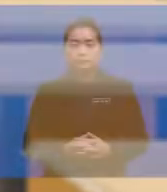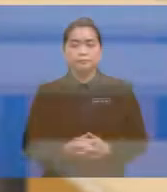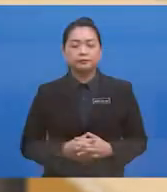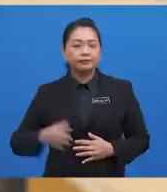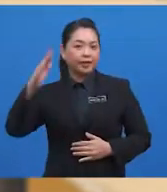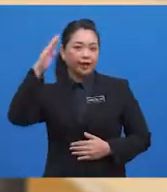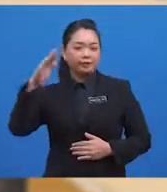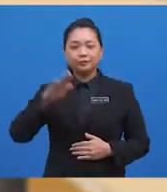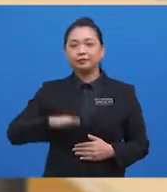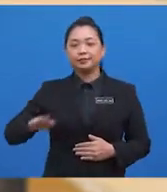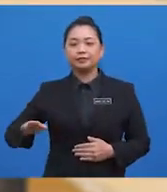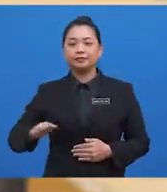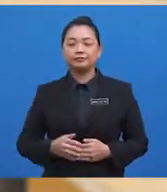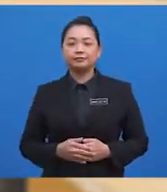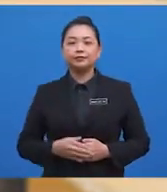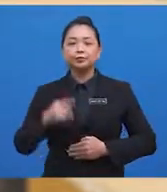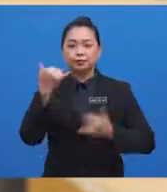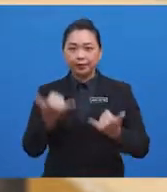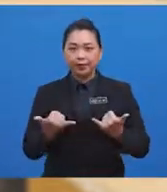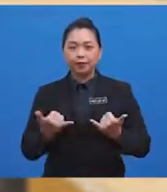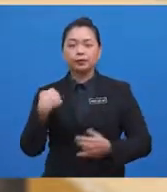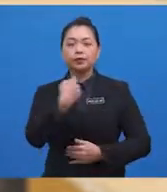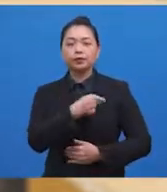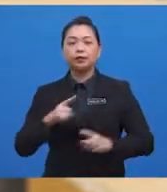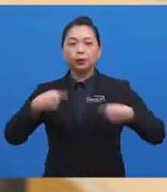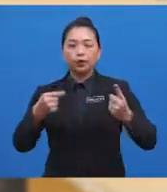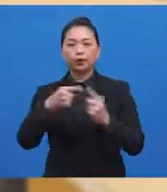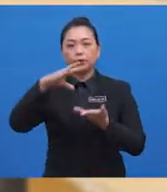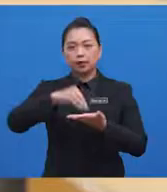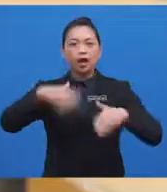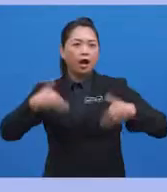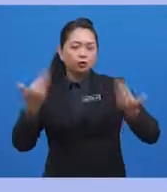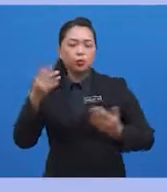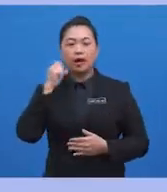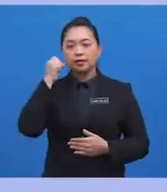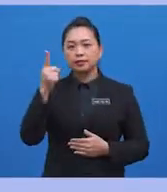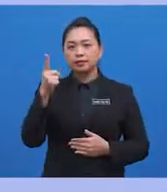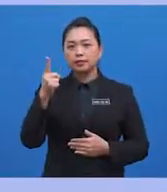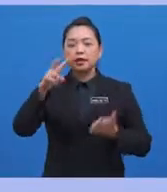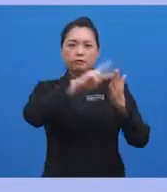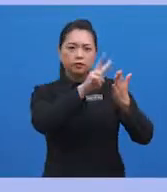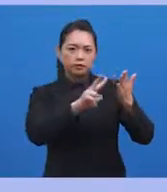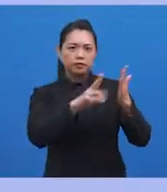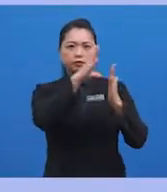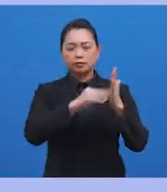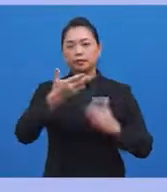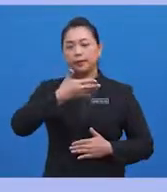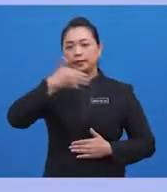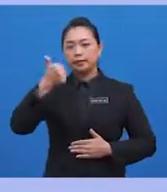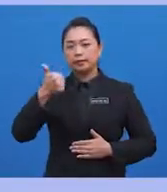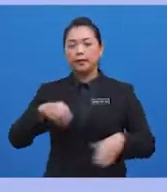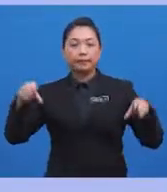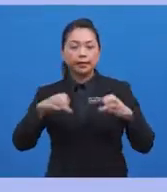Hello students, today we are going to learn how to understand a reading text better by making